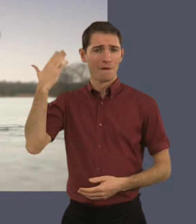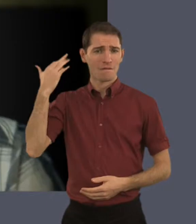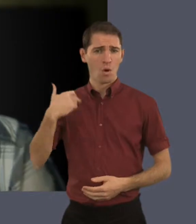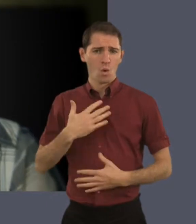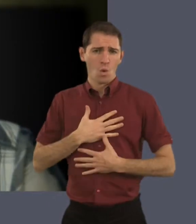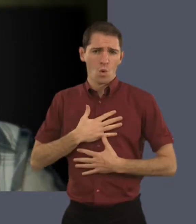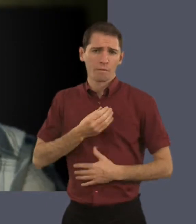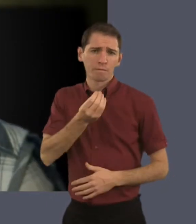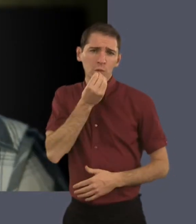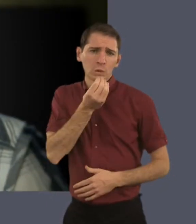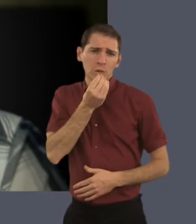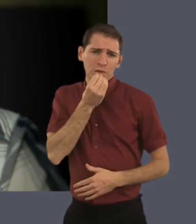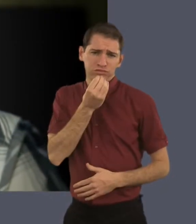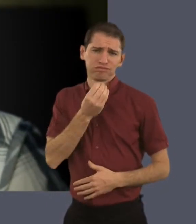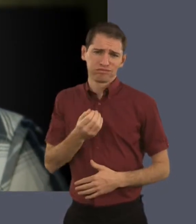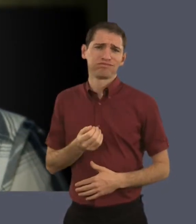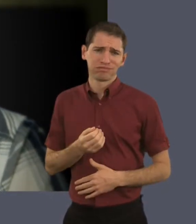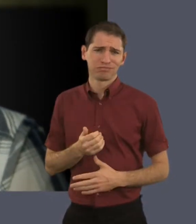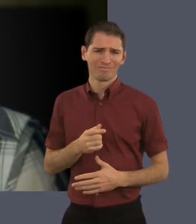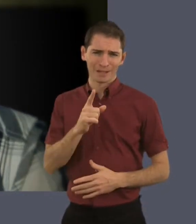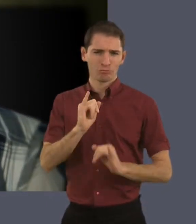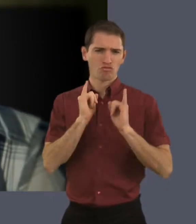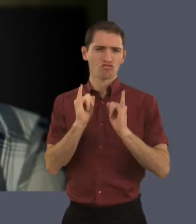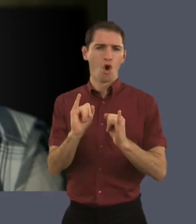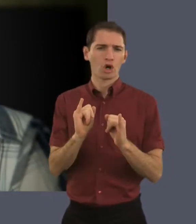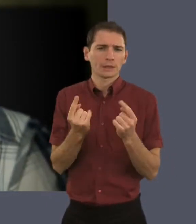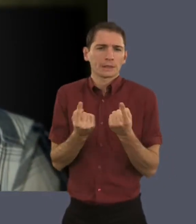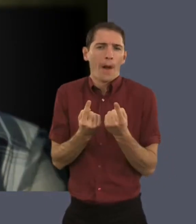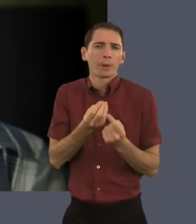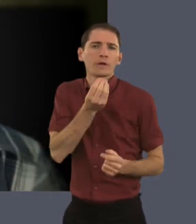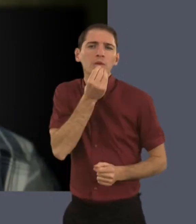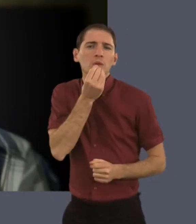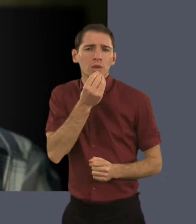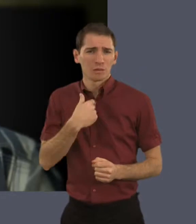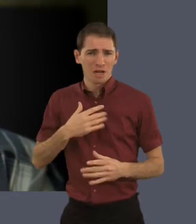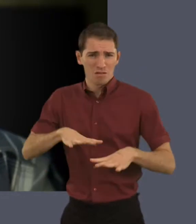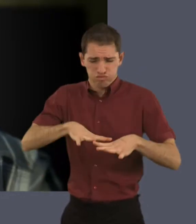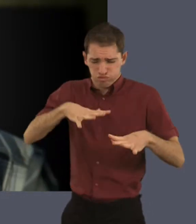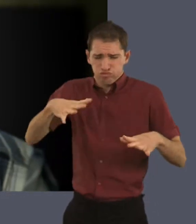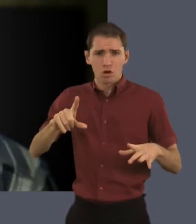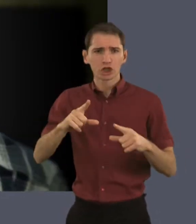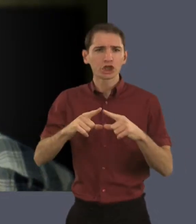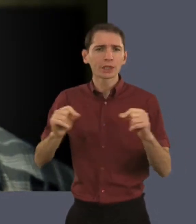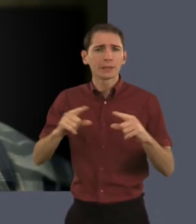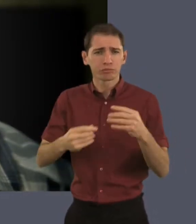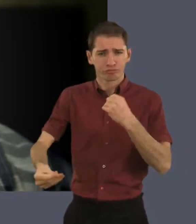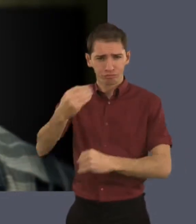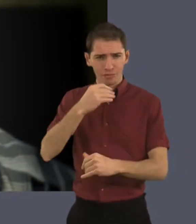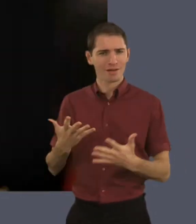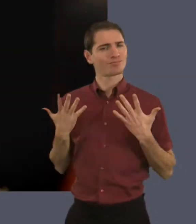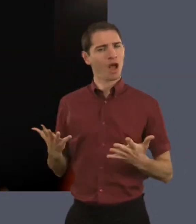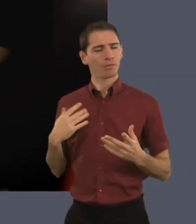Before, I used to really enjoy my food, but it was always the wrong type of food, so I'd enjoy like a massive plate of chips. Whereas now,